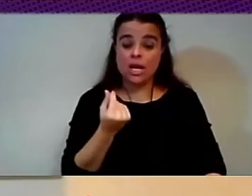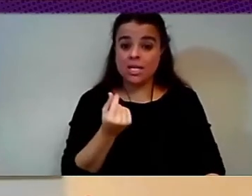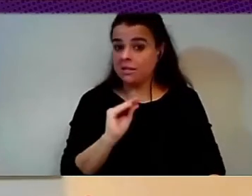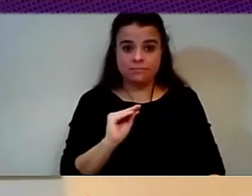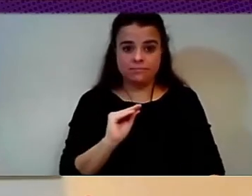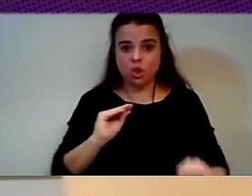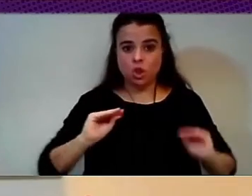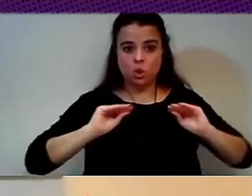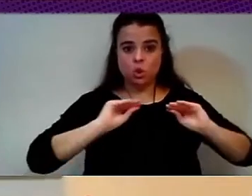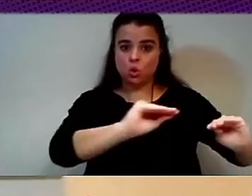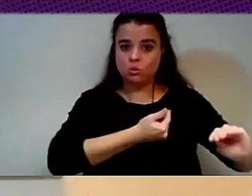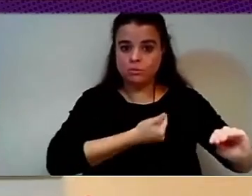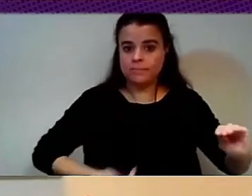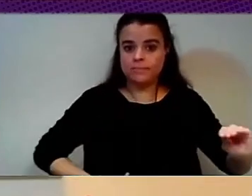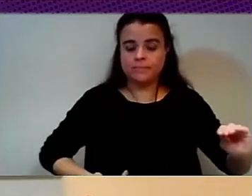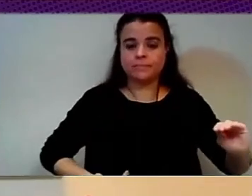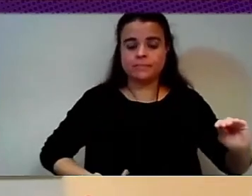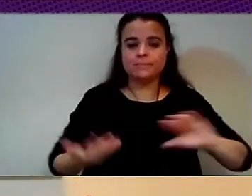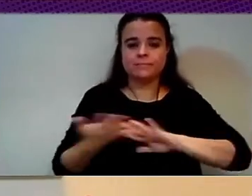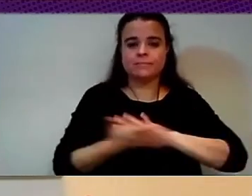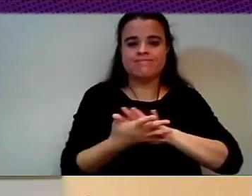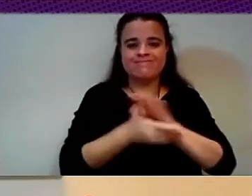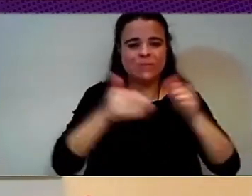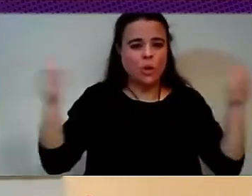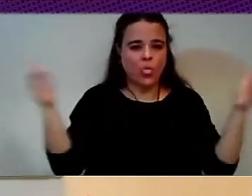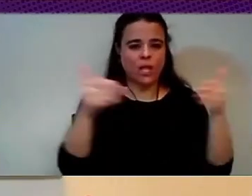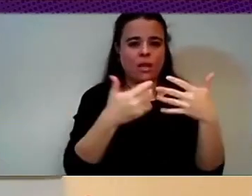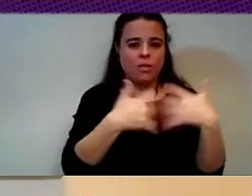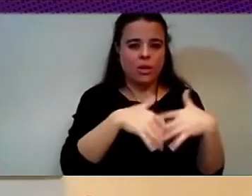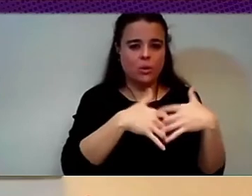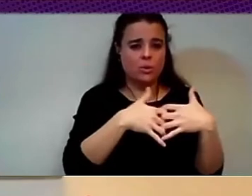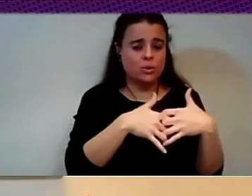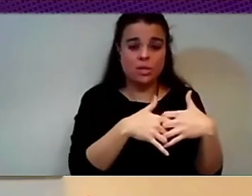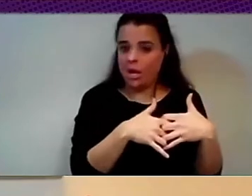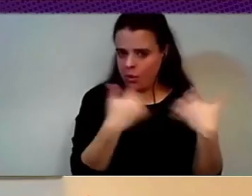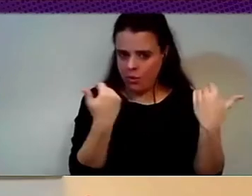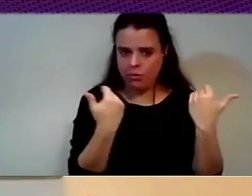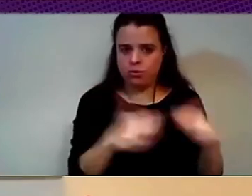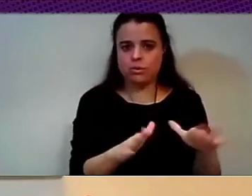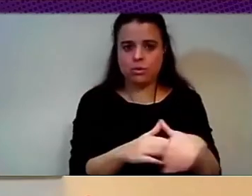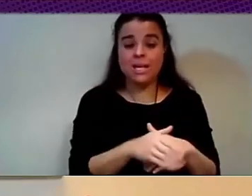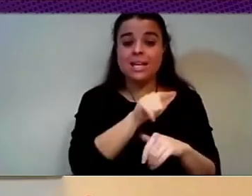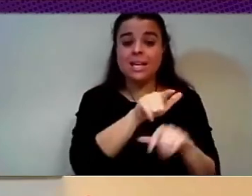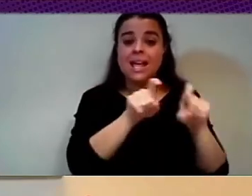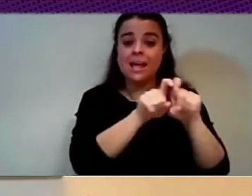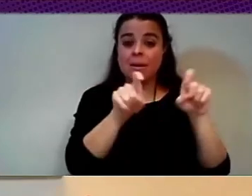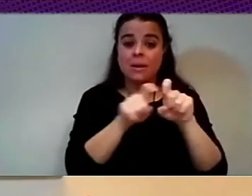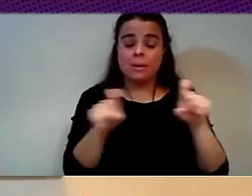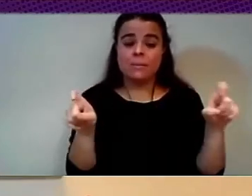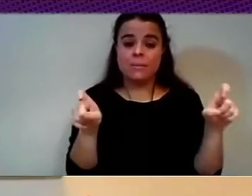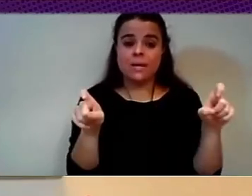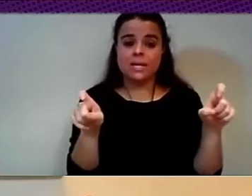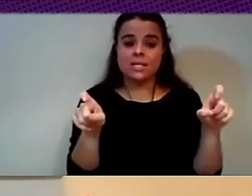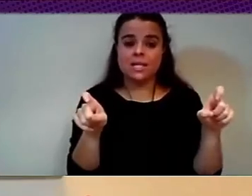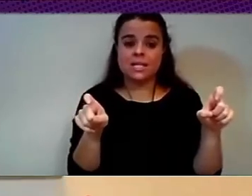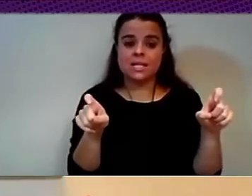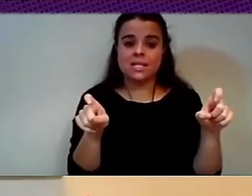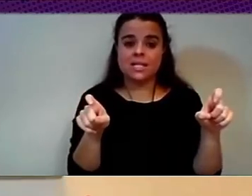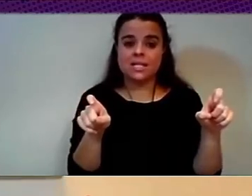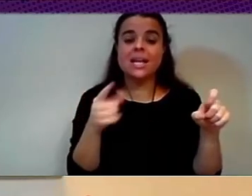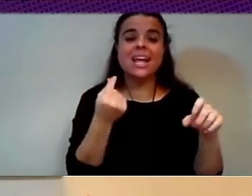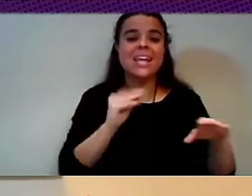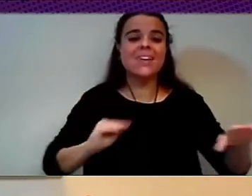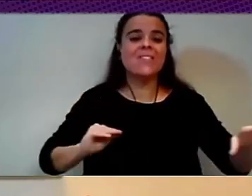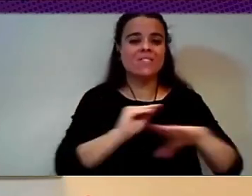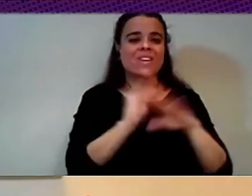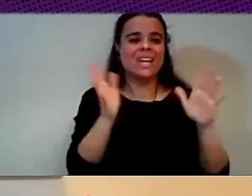concentration. These are companies that invest 15 to 20 billion per year in infrastructure. And these